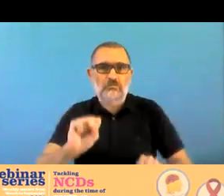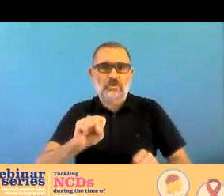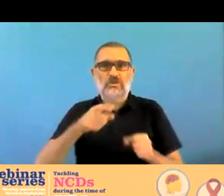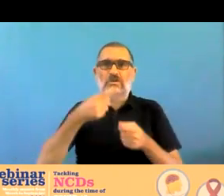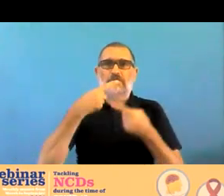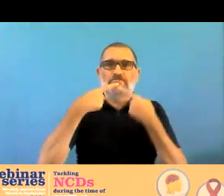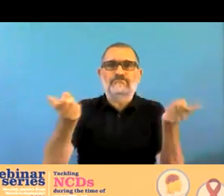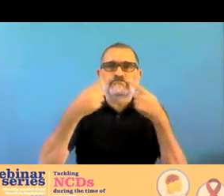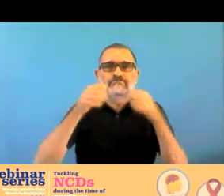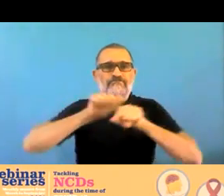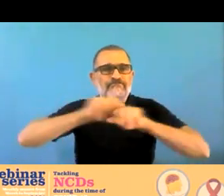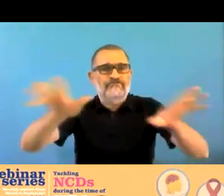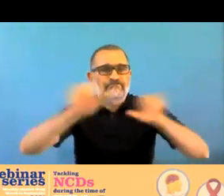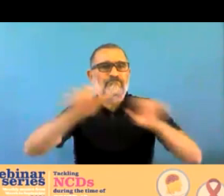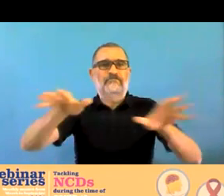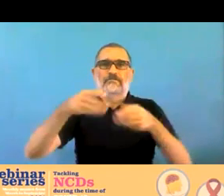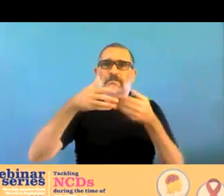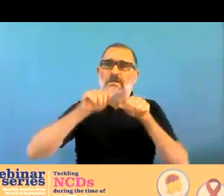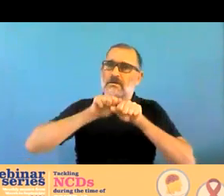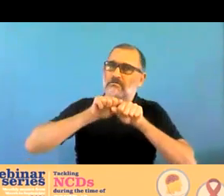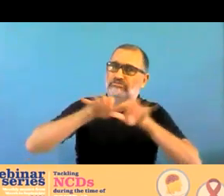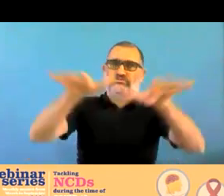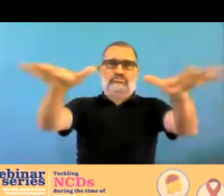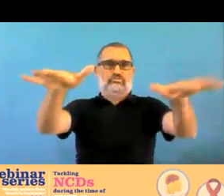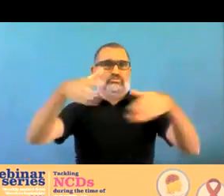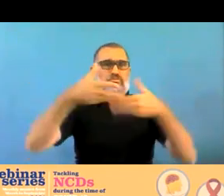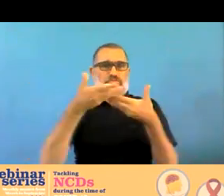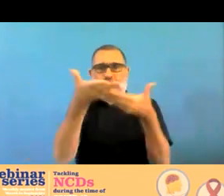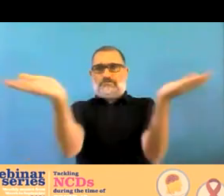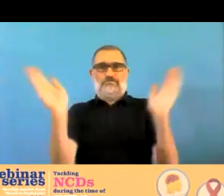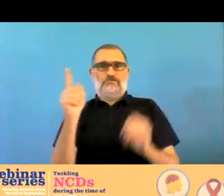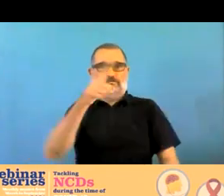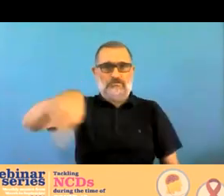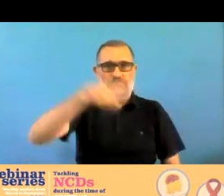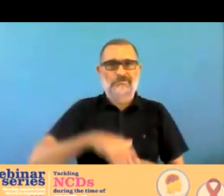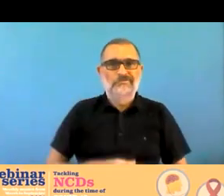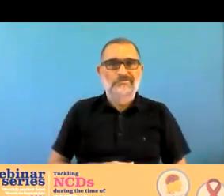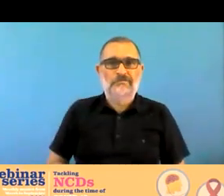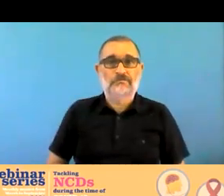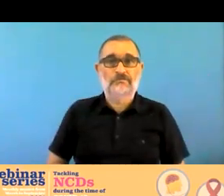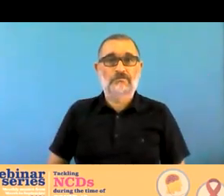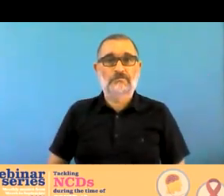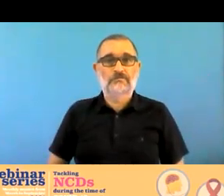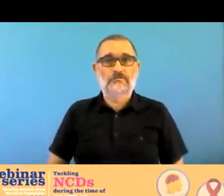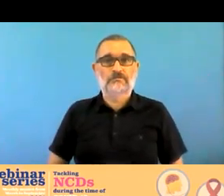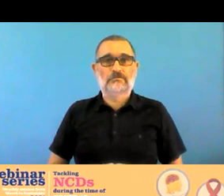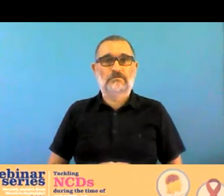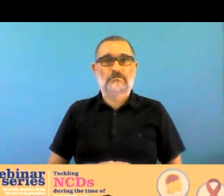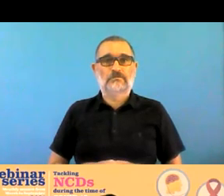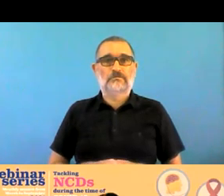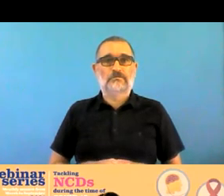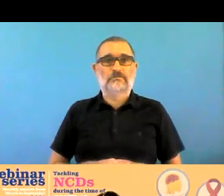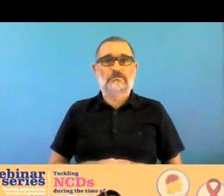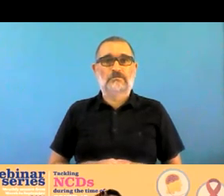to different types of programs resources for public clinicians and program